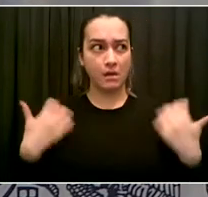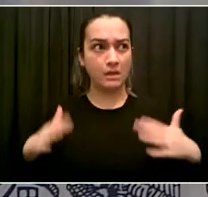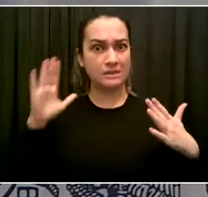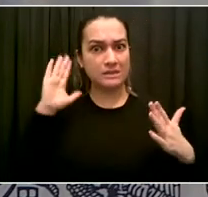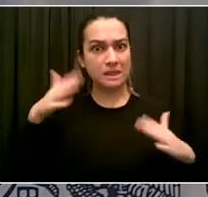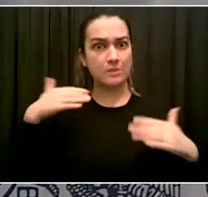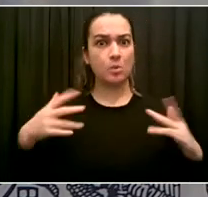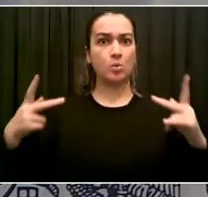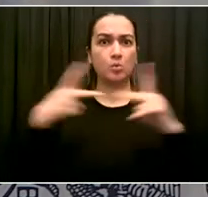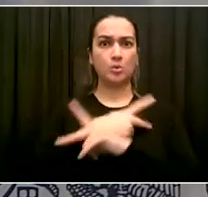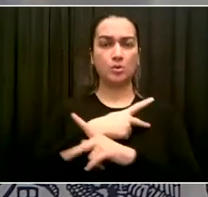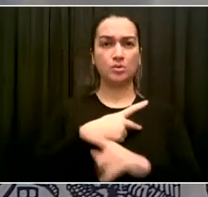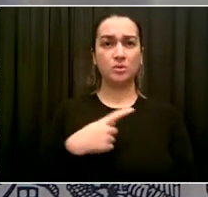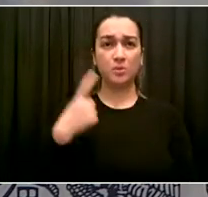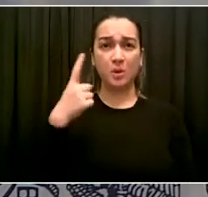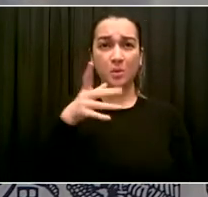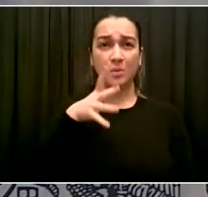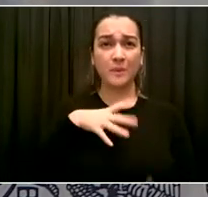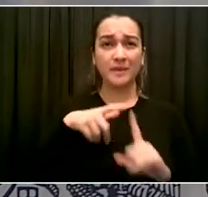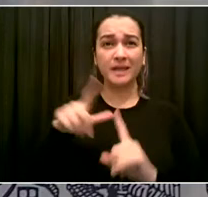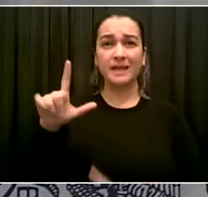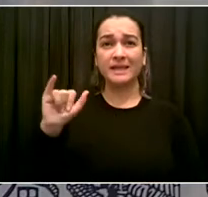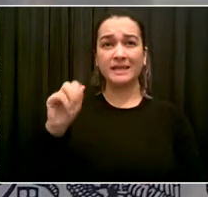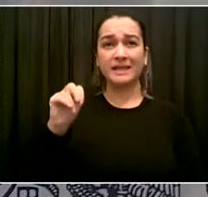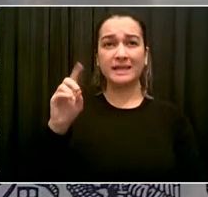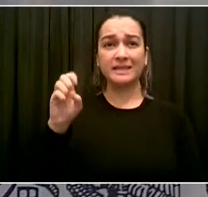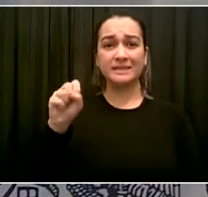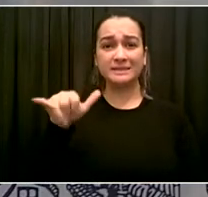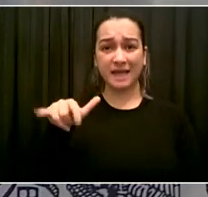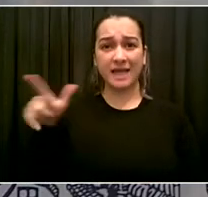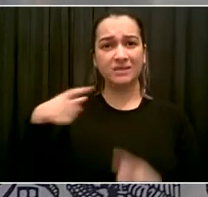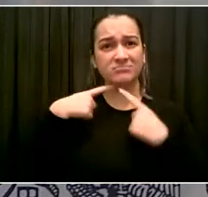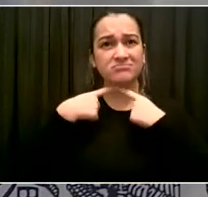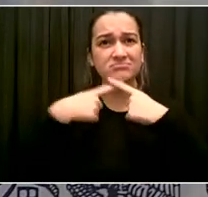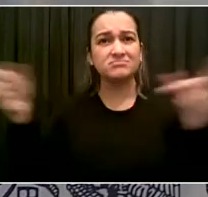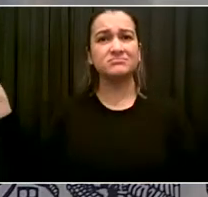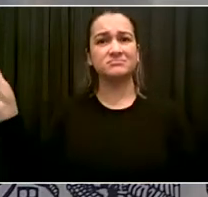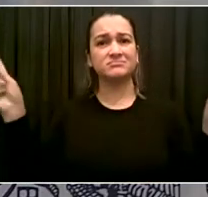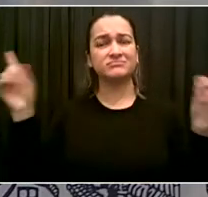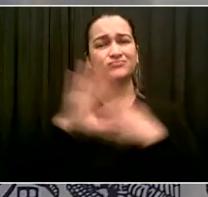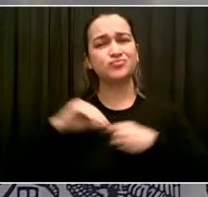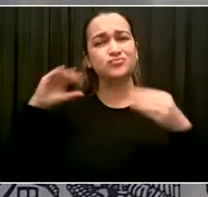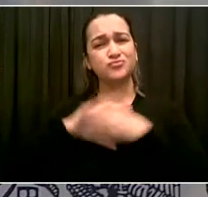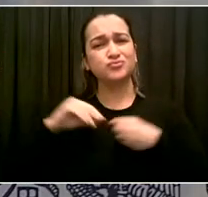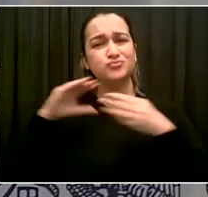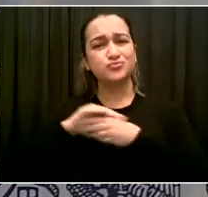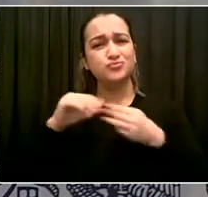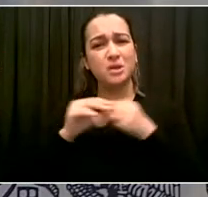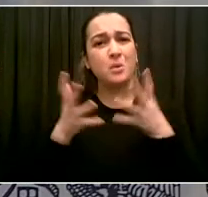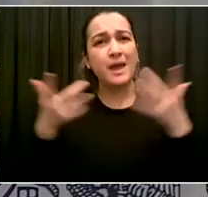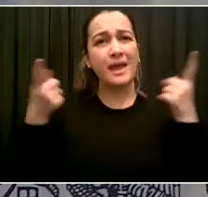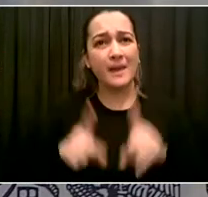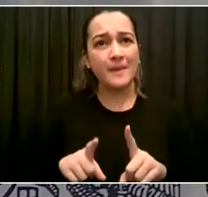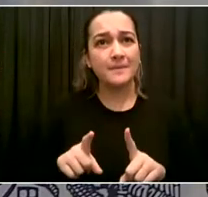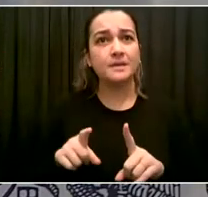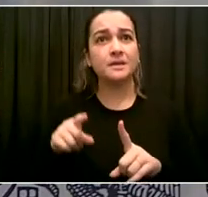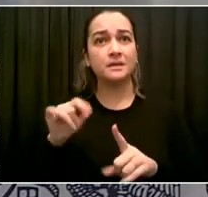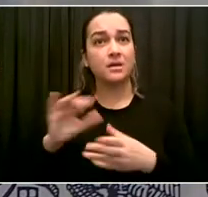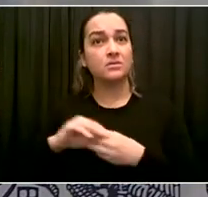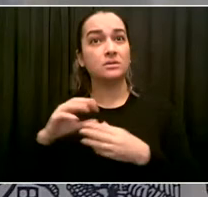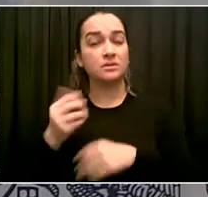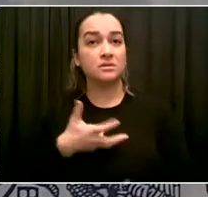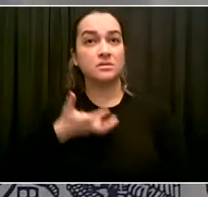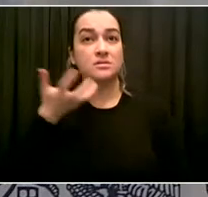truth that the Cuomo team mounted an attack campaign against her. And I want to remind everyone,